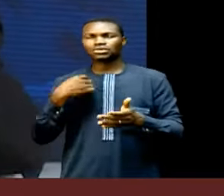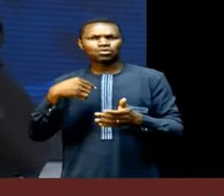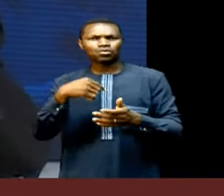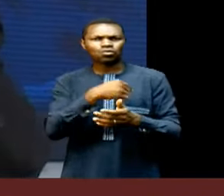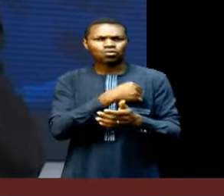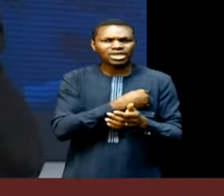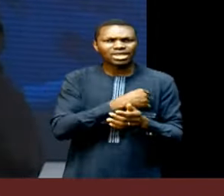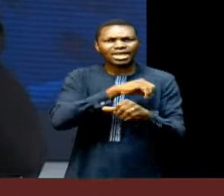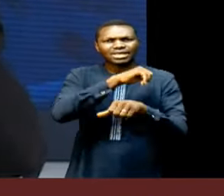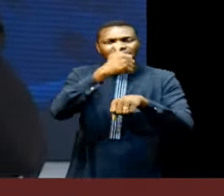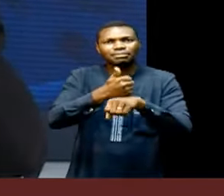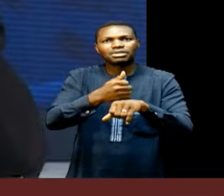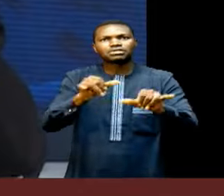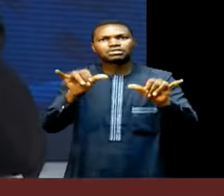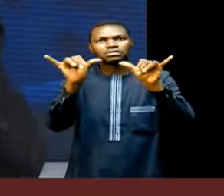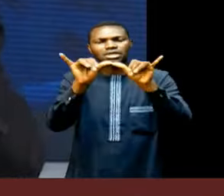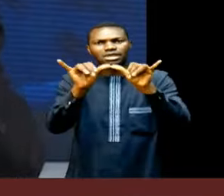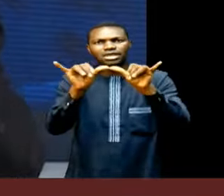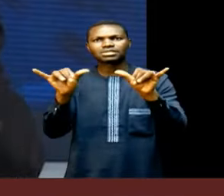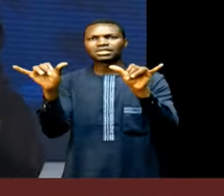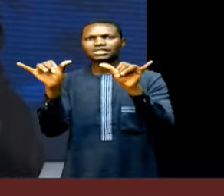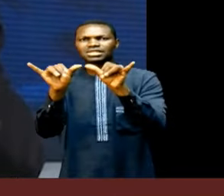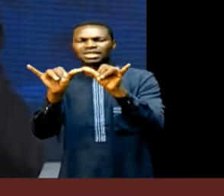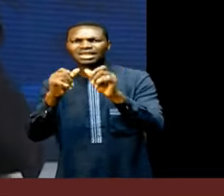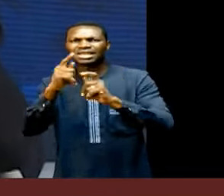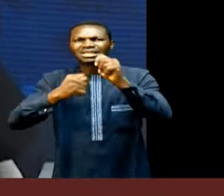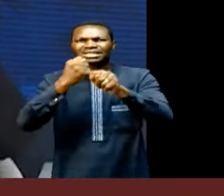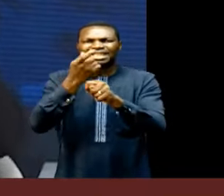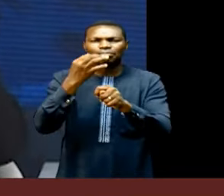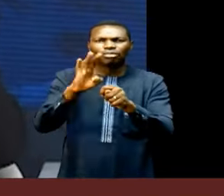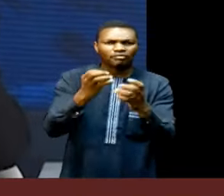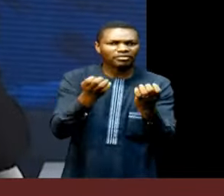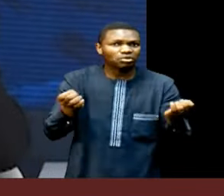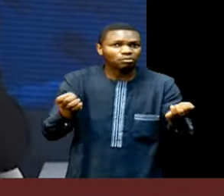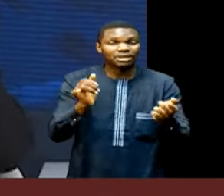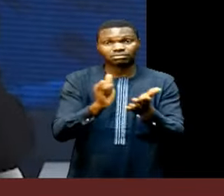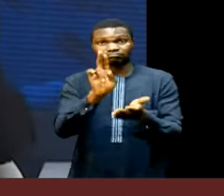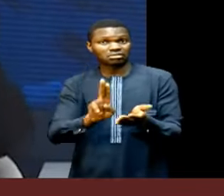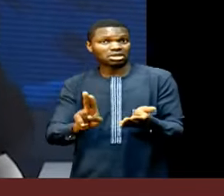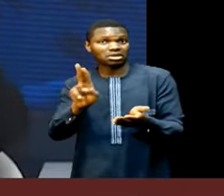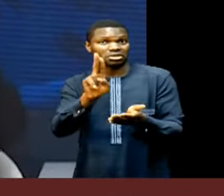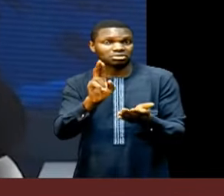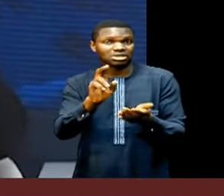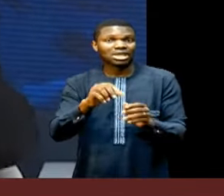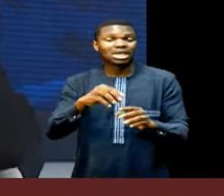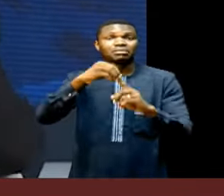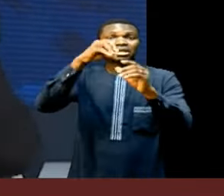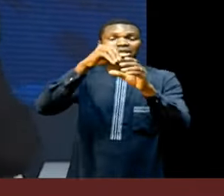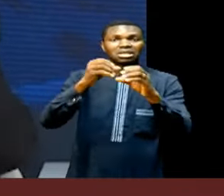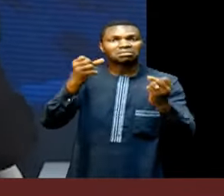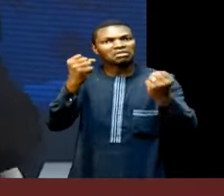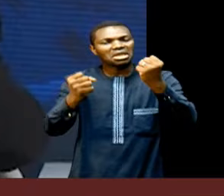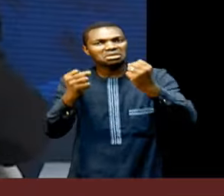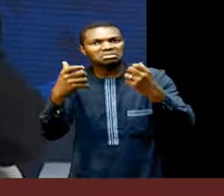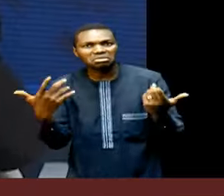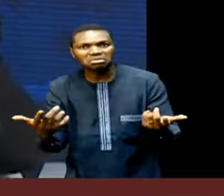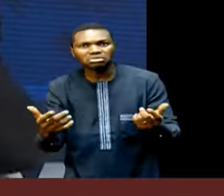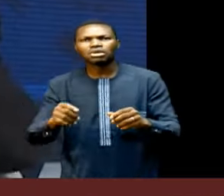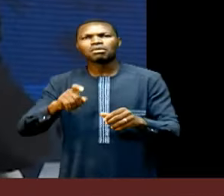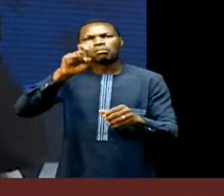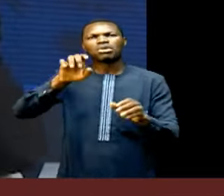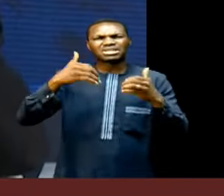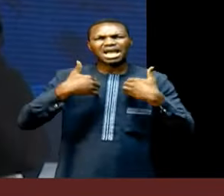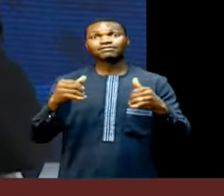of the equipment we use at home for industry, the motors, for the cars and others. There should be